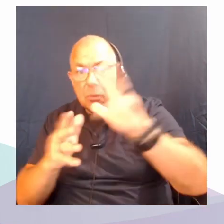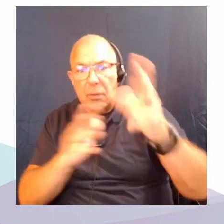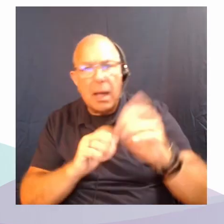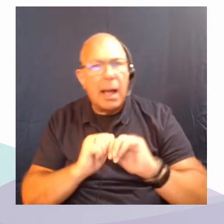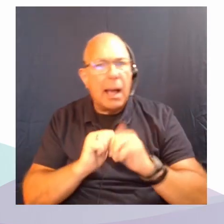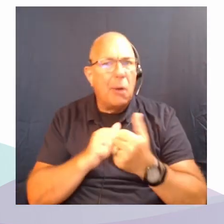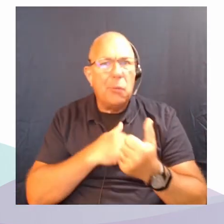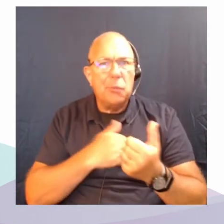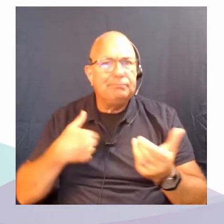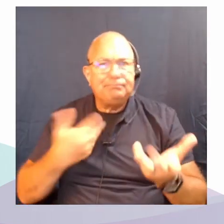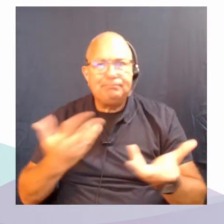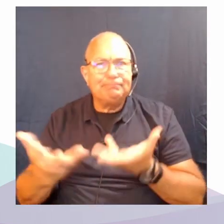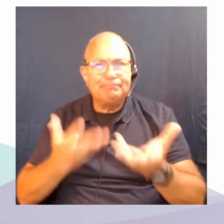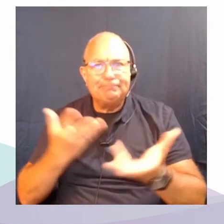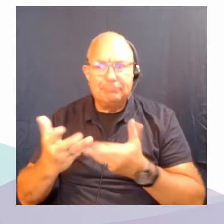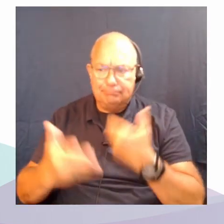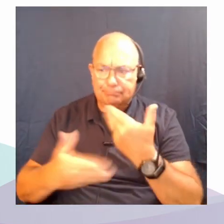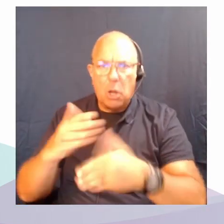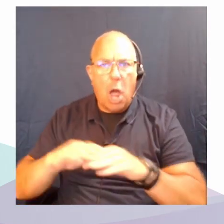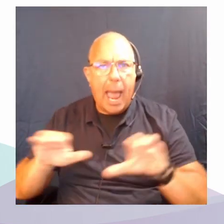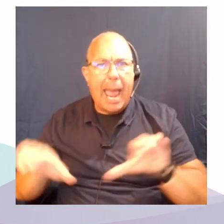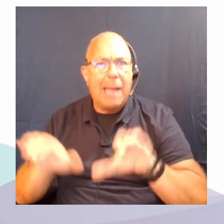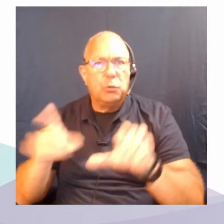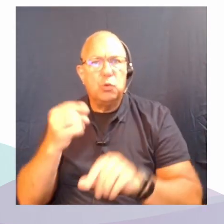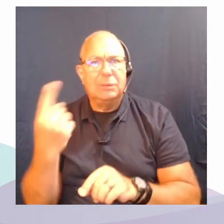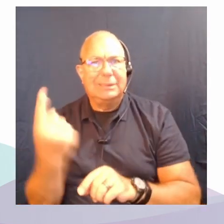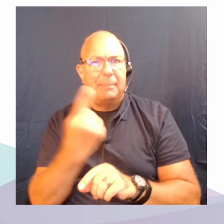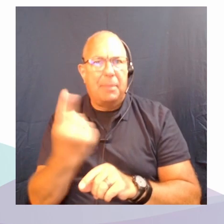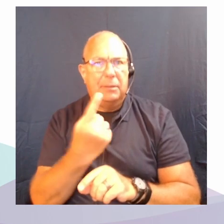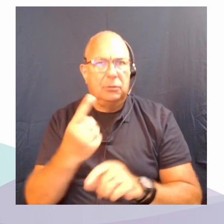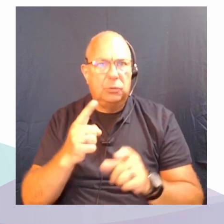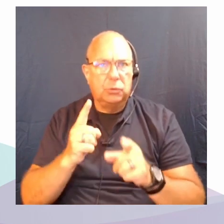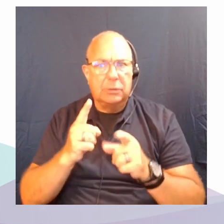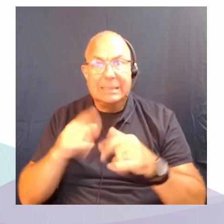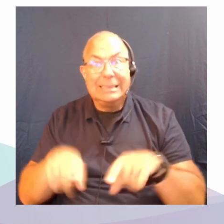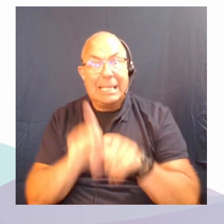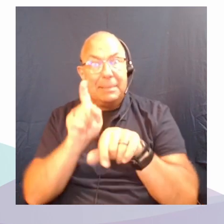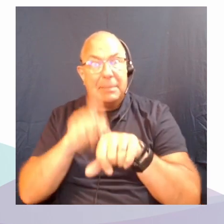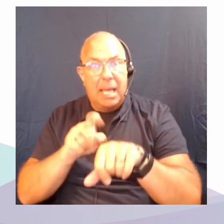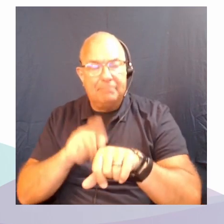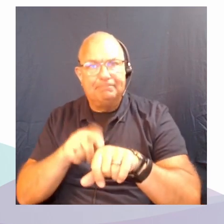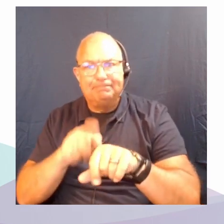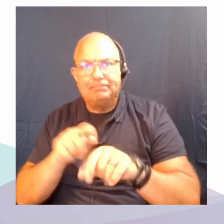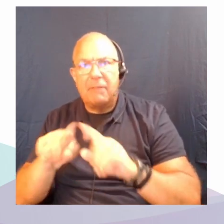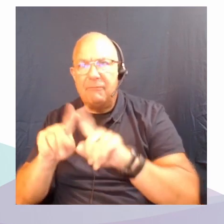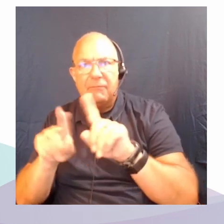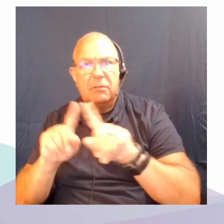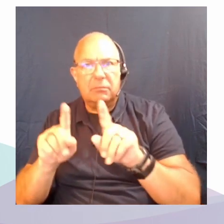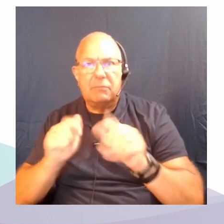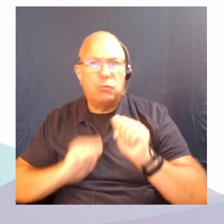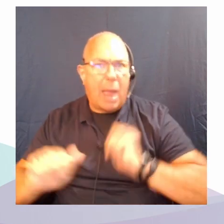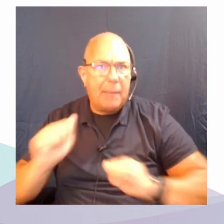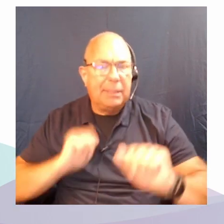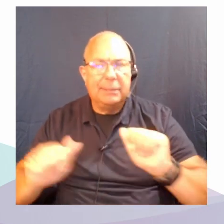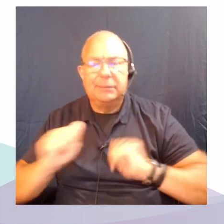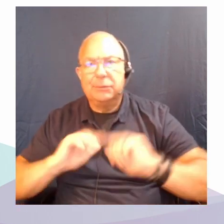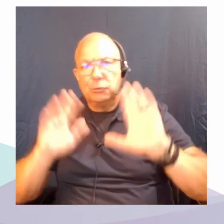action while also attending to these other very dramatic and catastrophic situations?